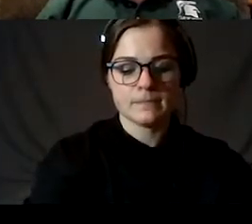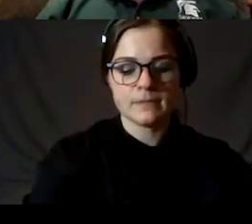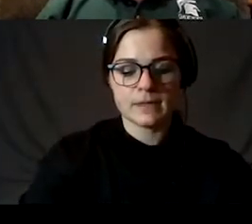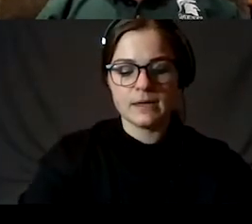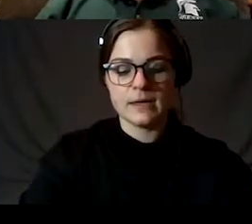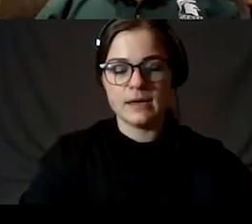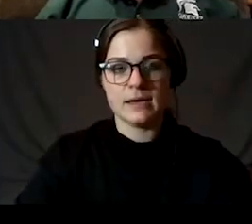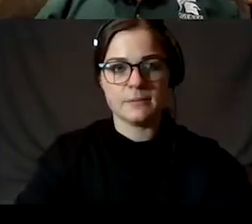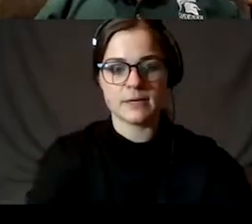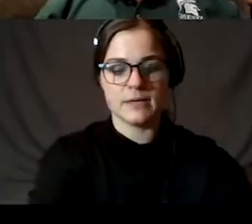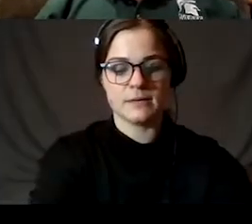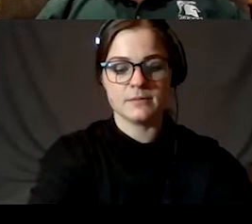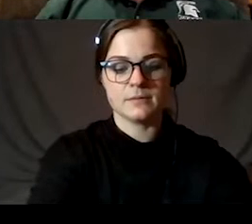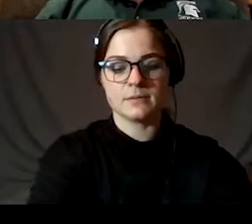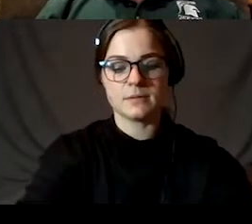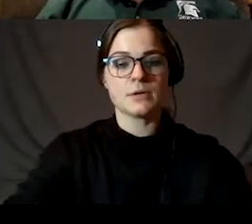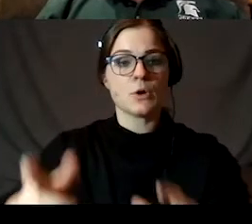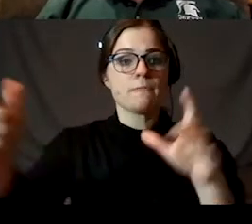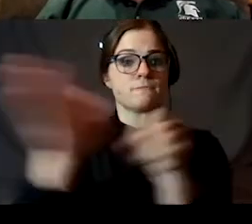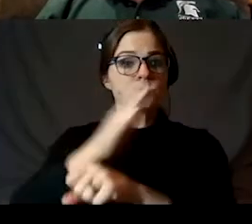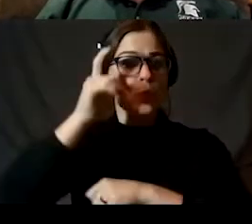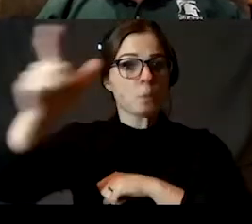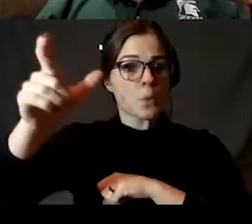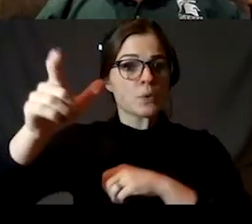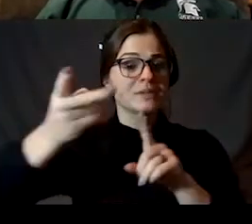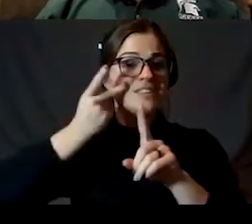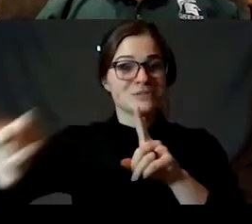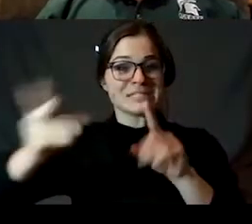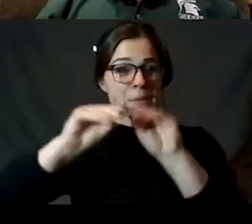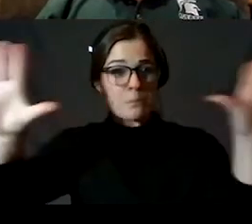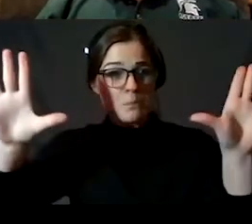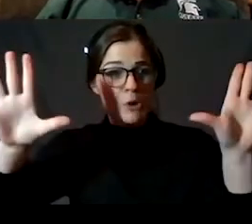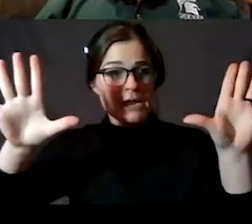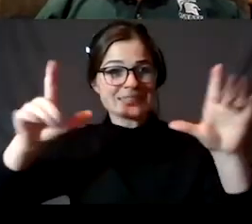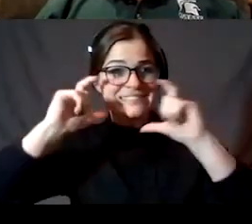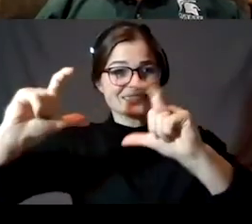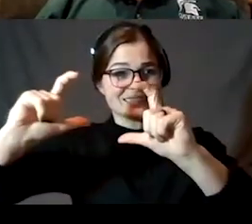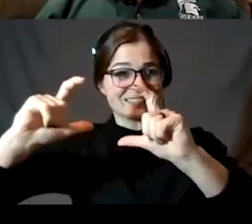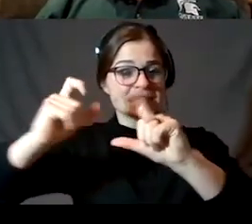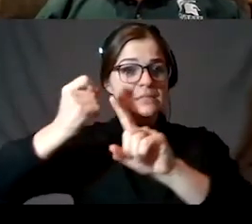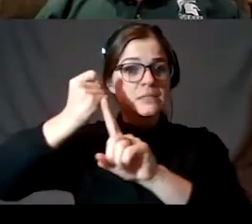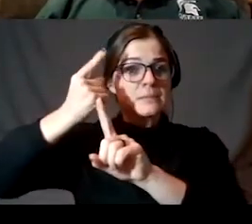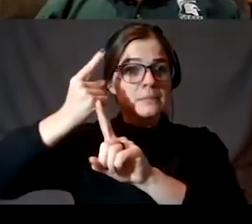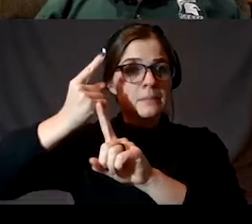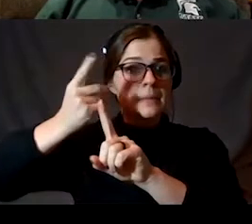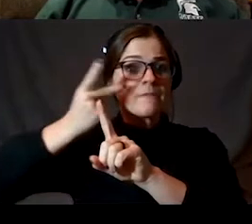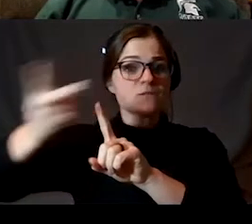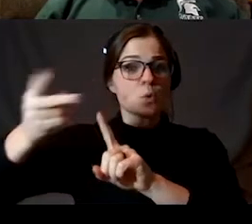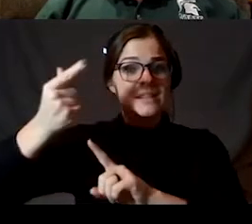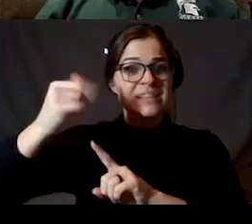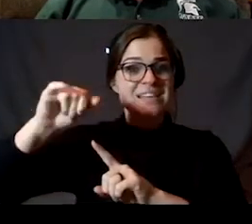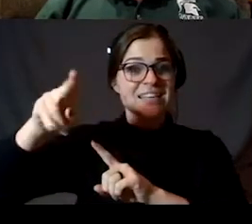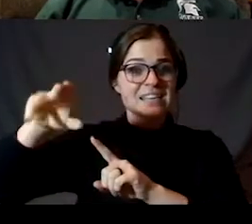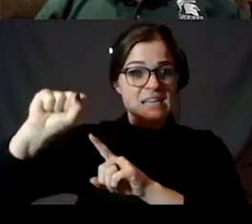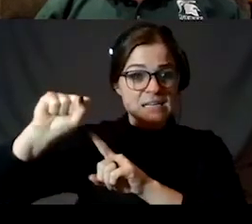full moon, we would see a bright disk. But for the gibbous phases, when